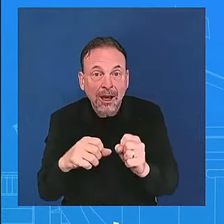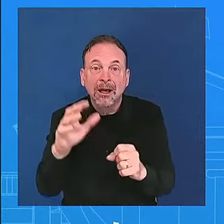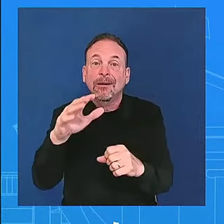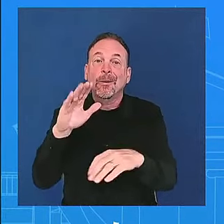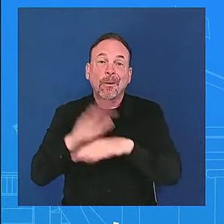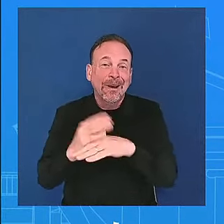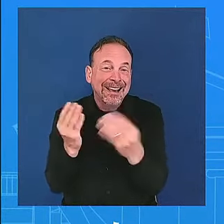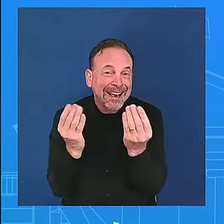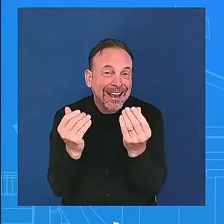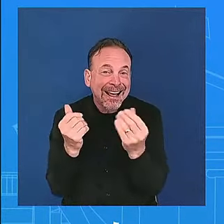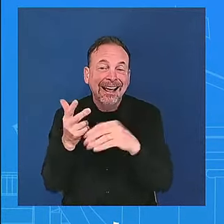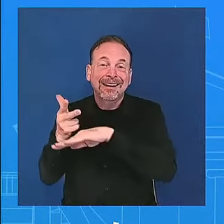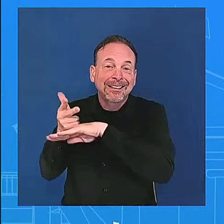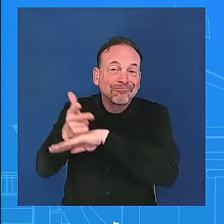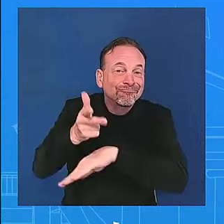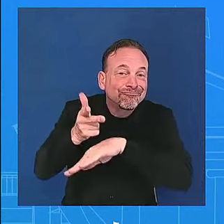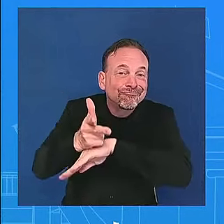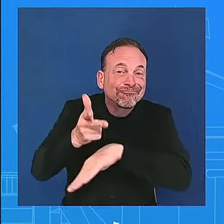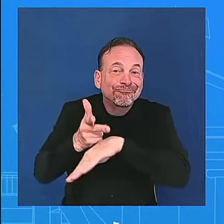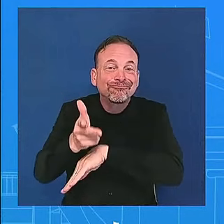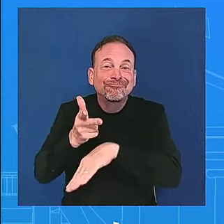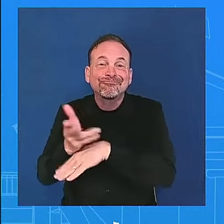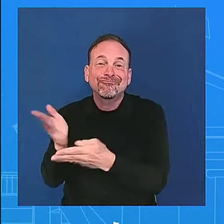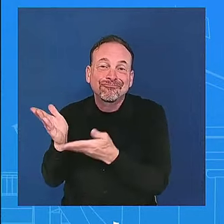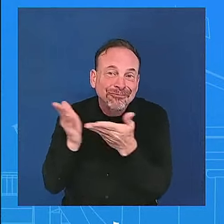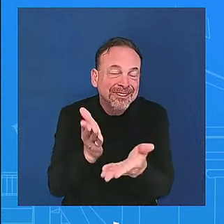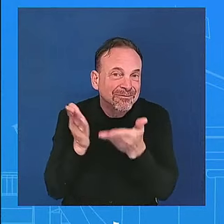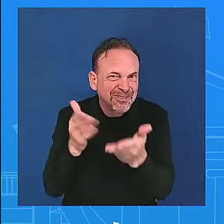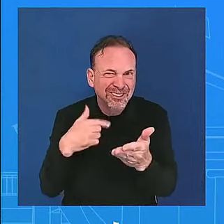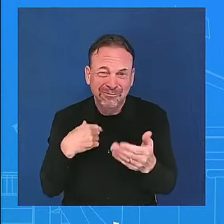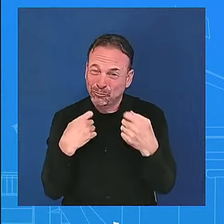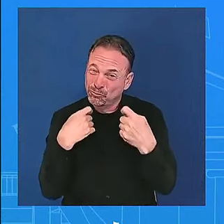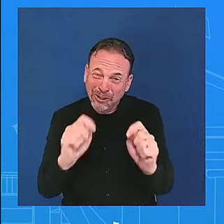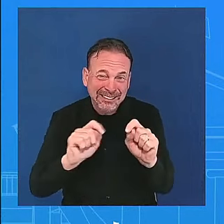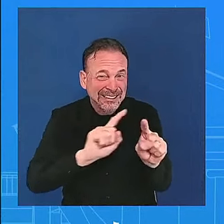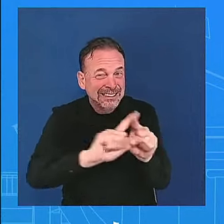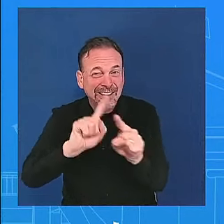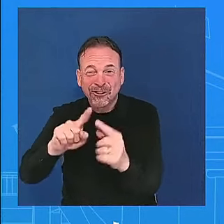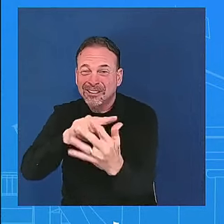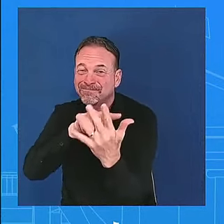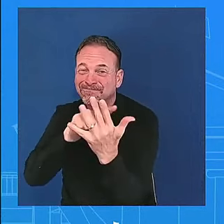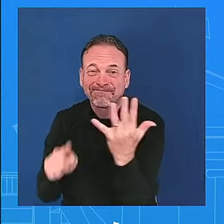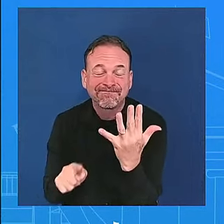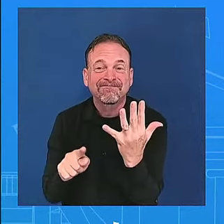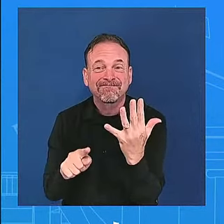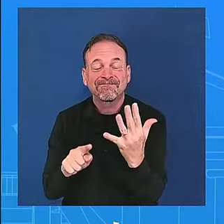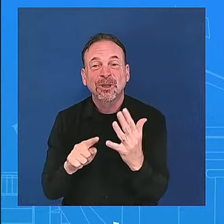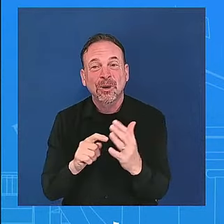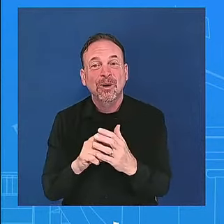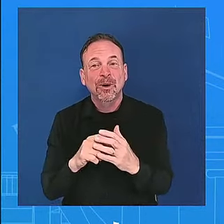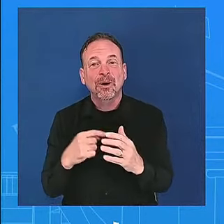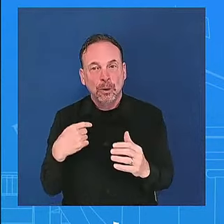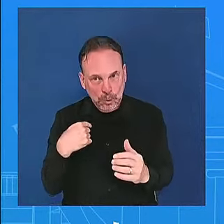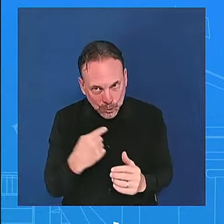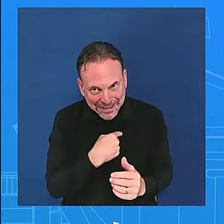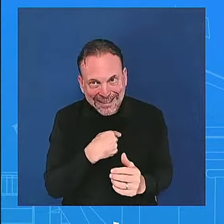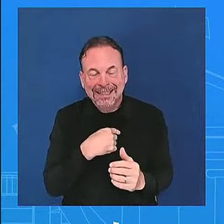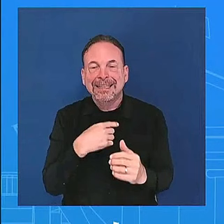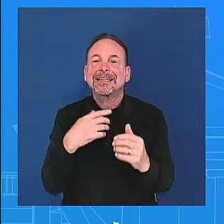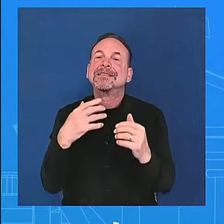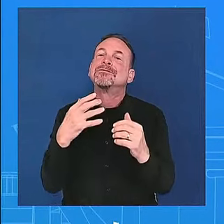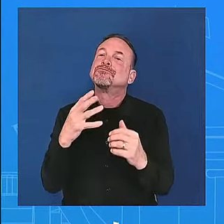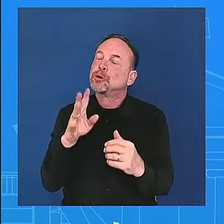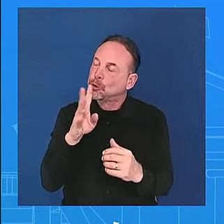daily regular conversations that our counterparts here have with the israeli government and will continue to do that but it is